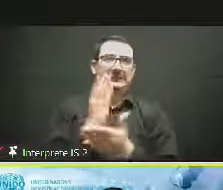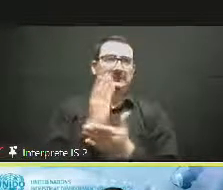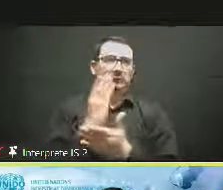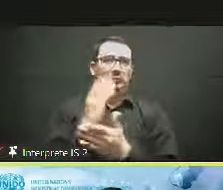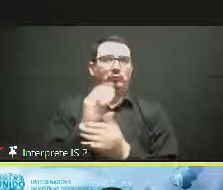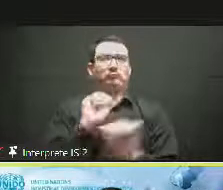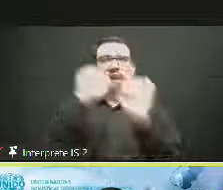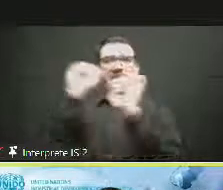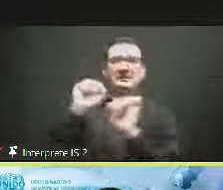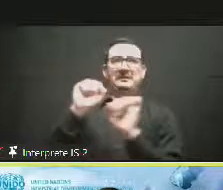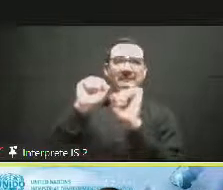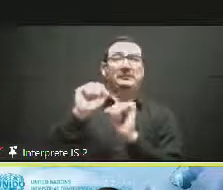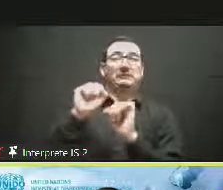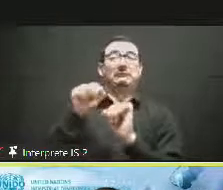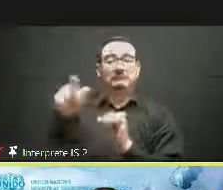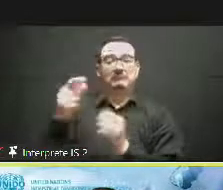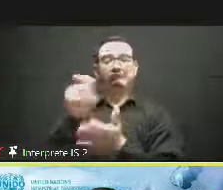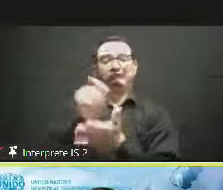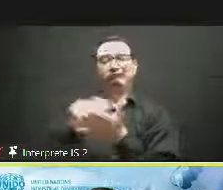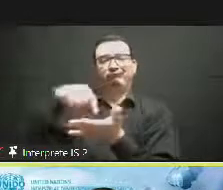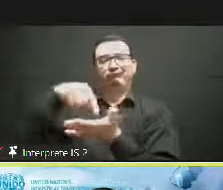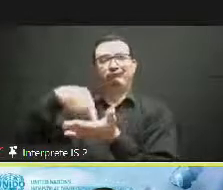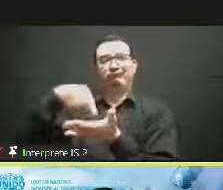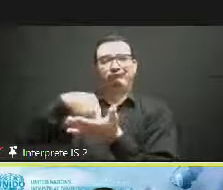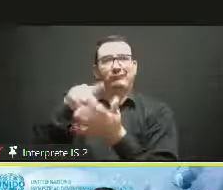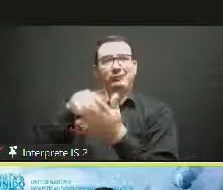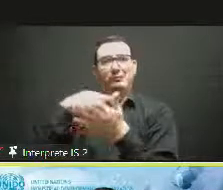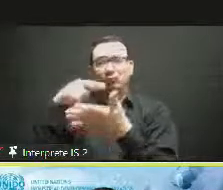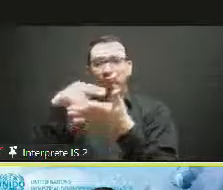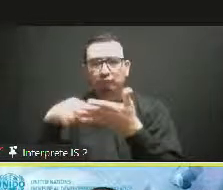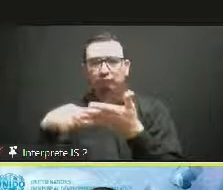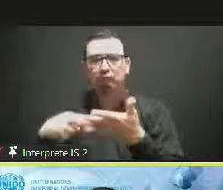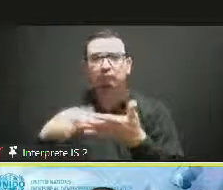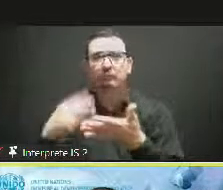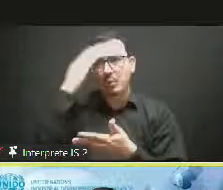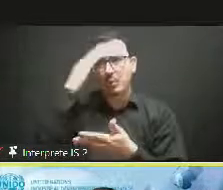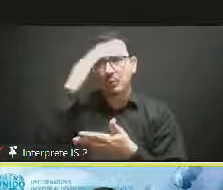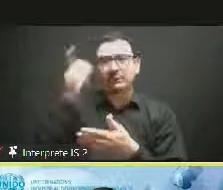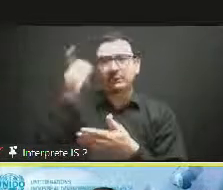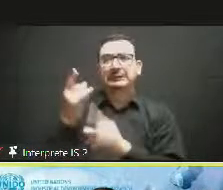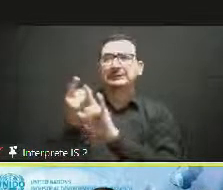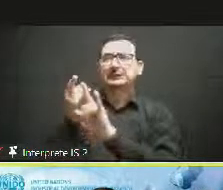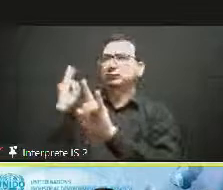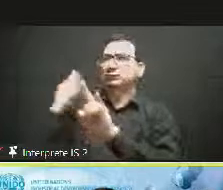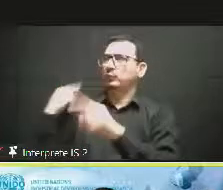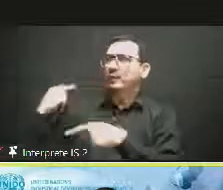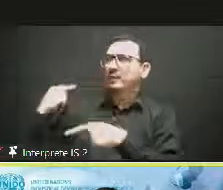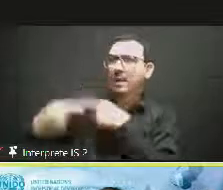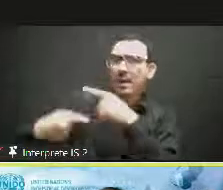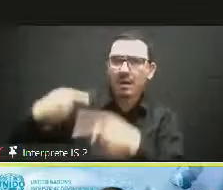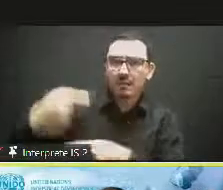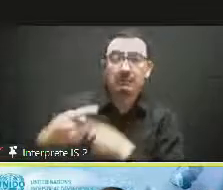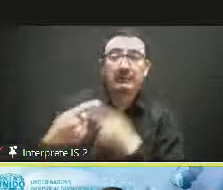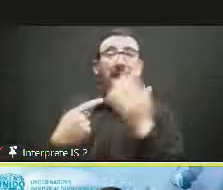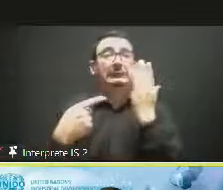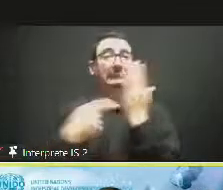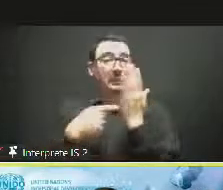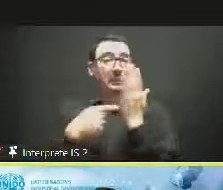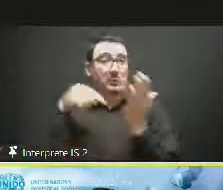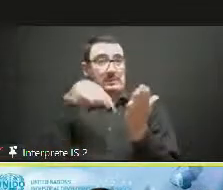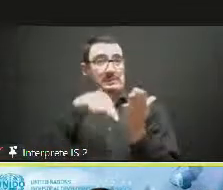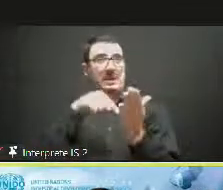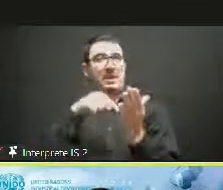of digital technologies for production and exhibition of cultural industry products are very well recognized